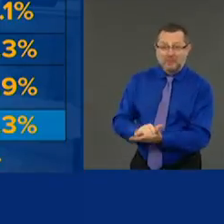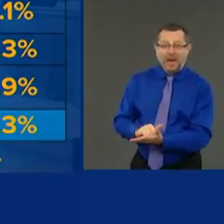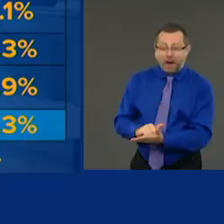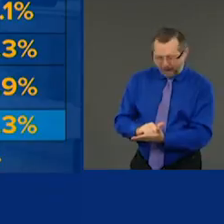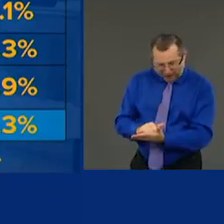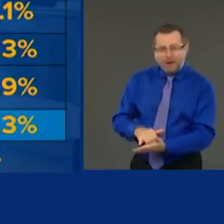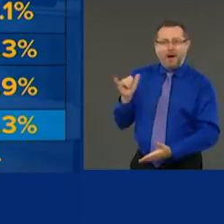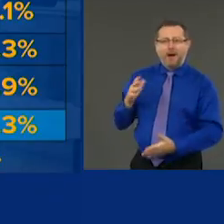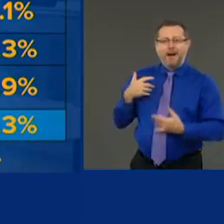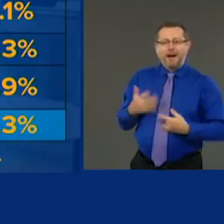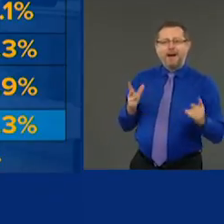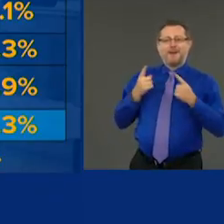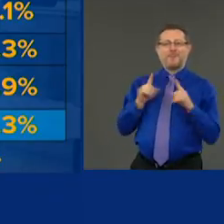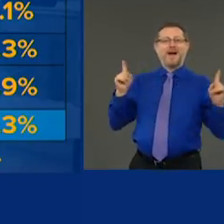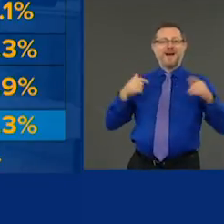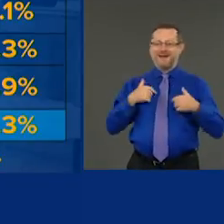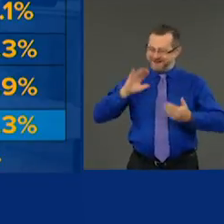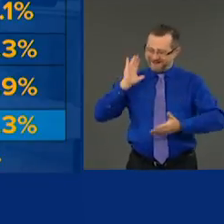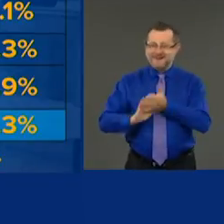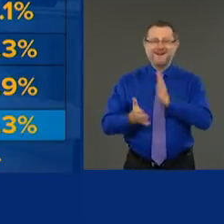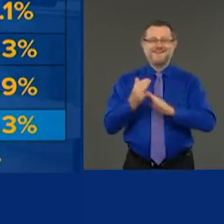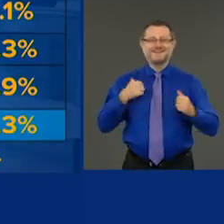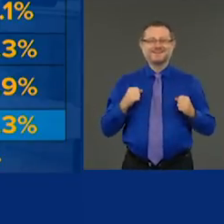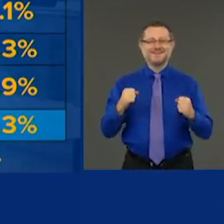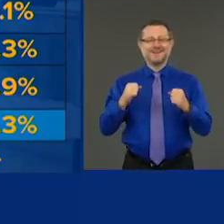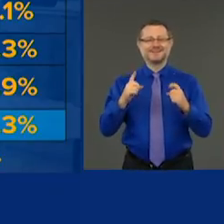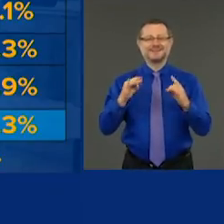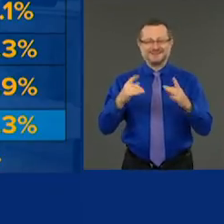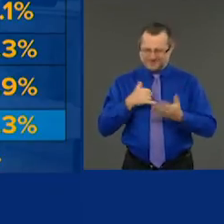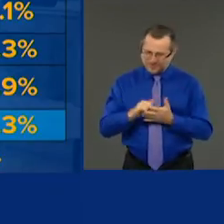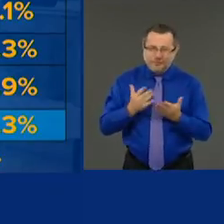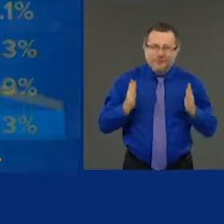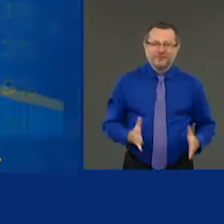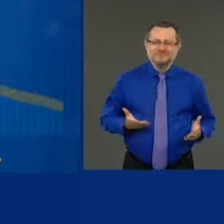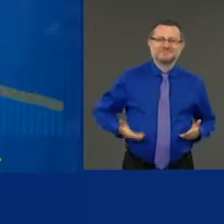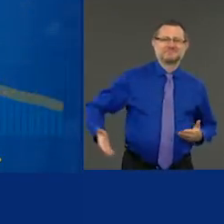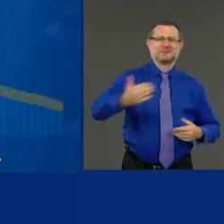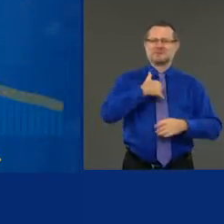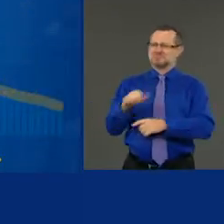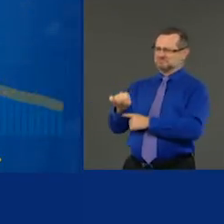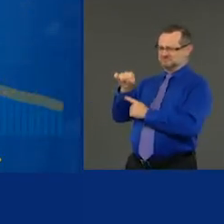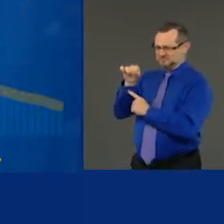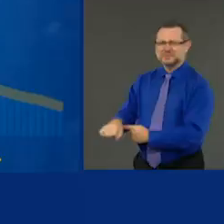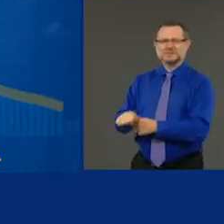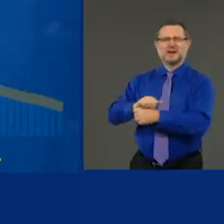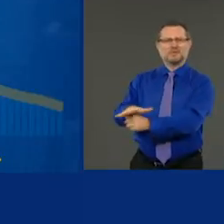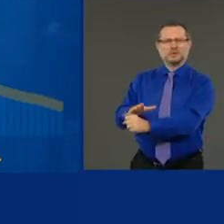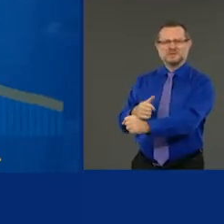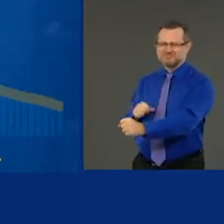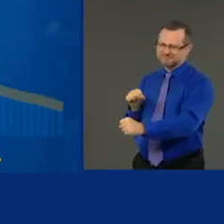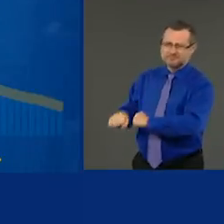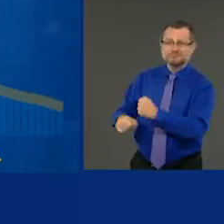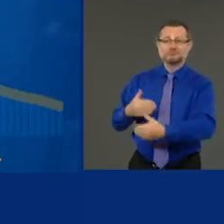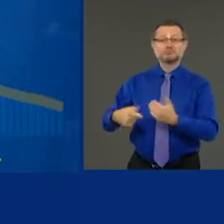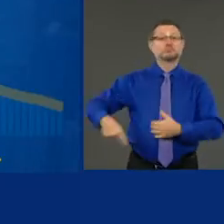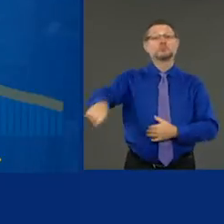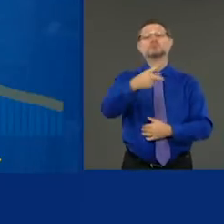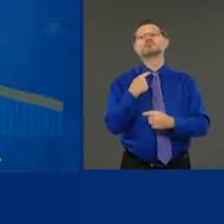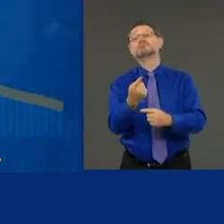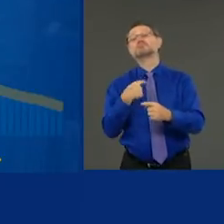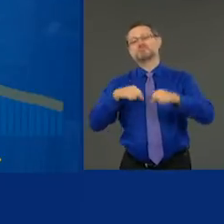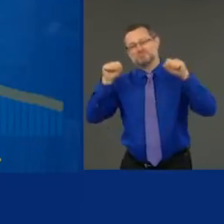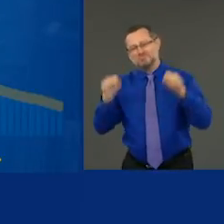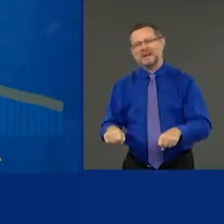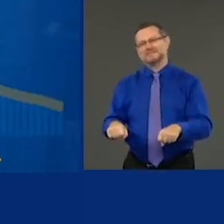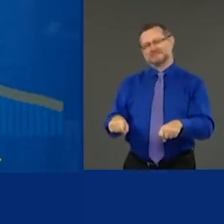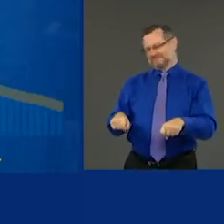conquered the COVID virus. Now we just have to stay there. We have to protect the progress